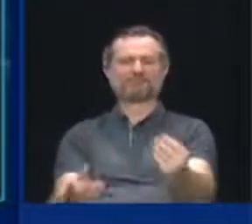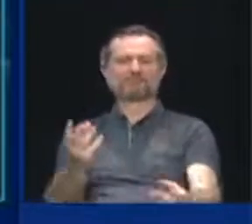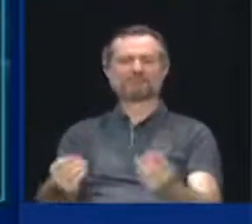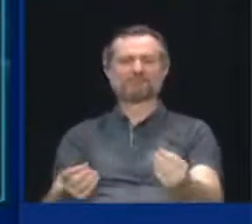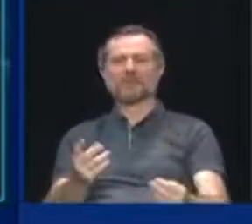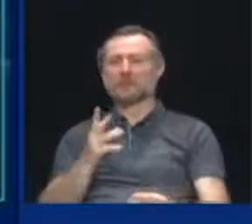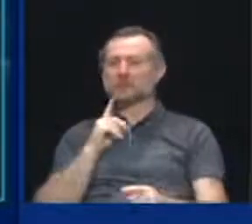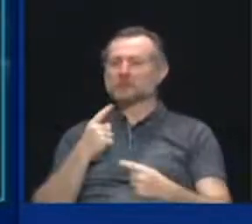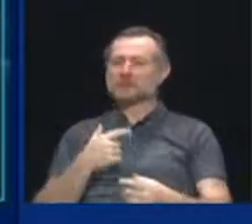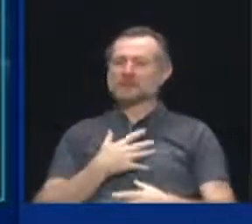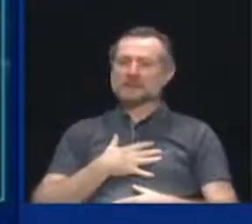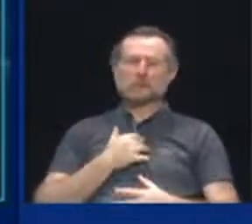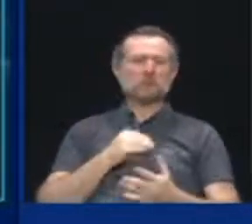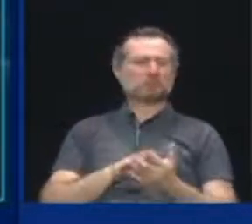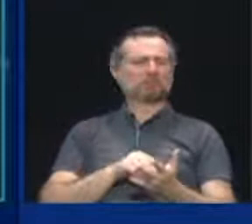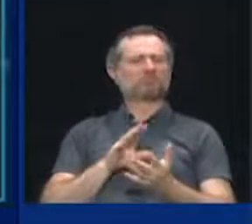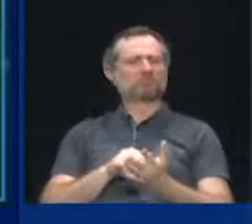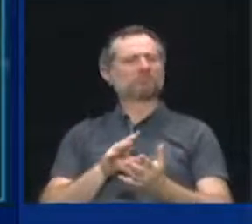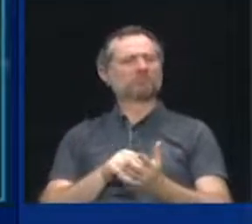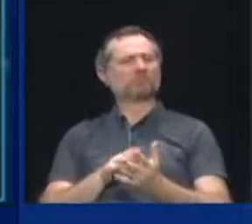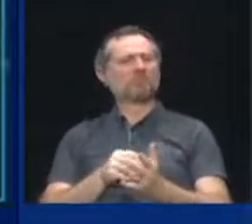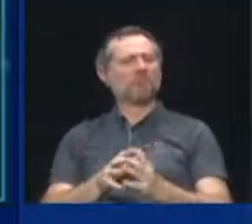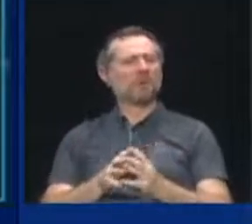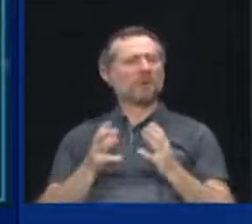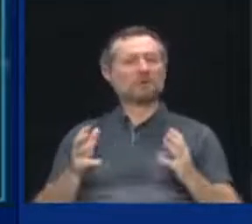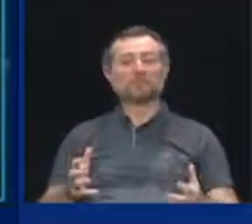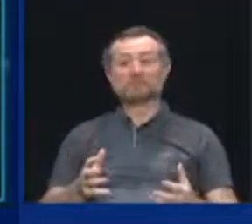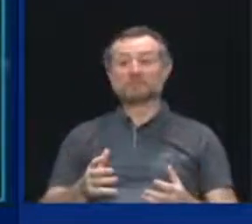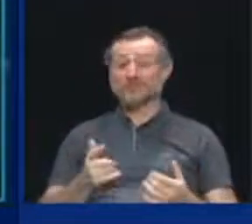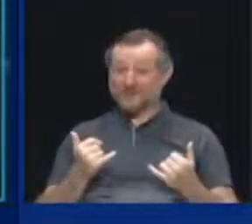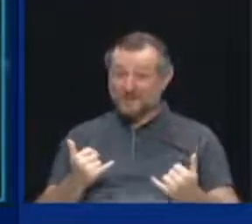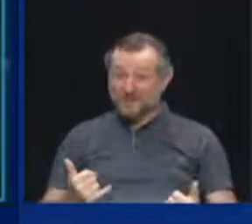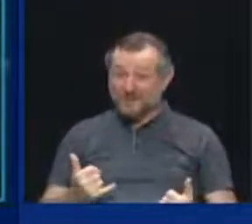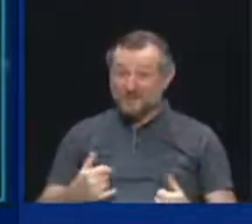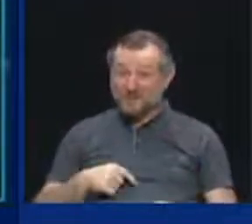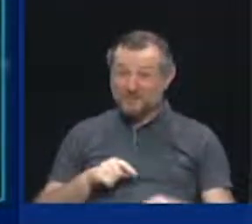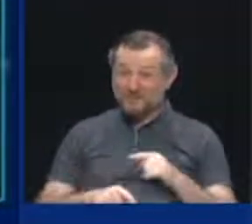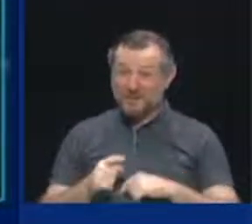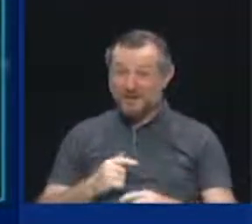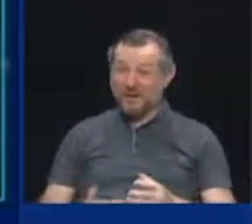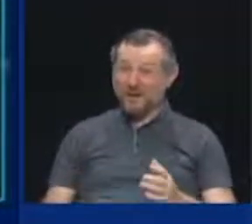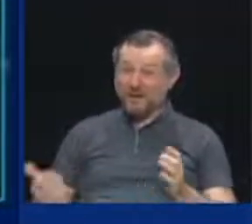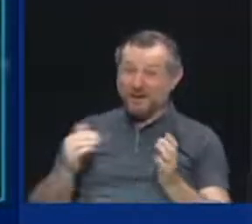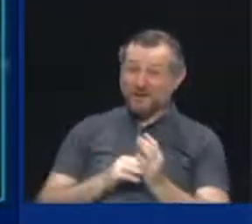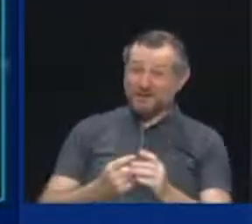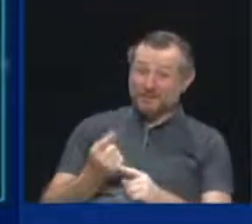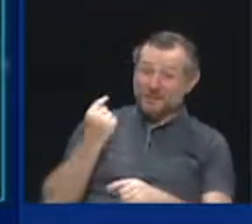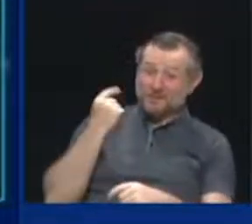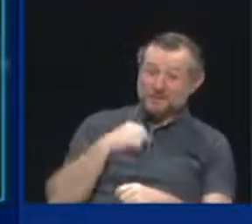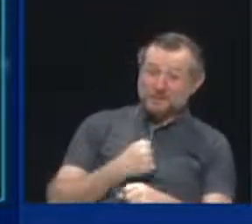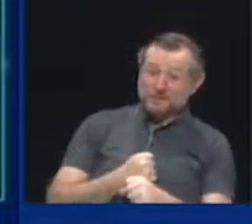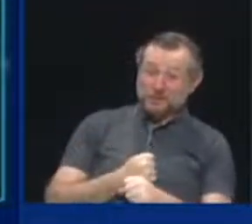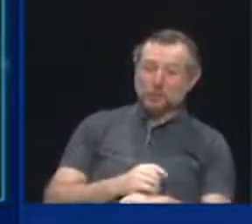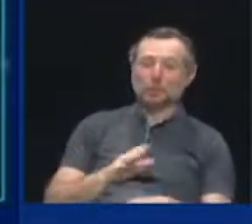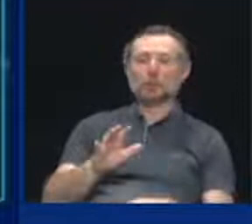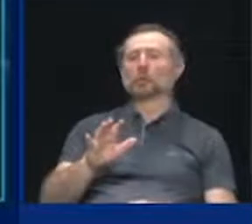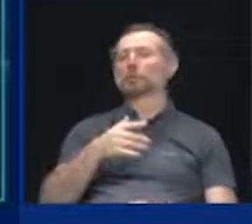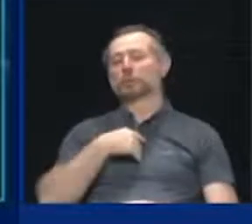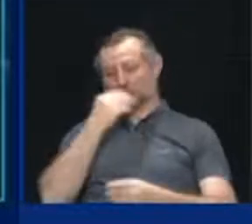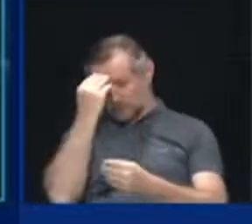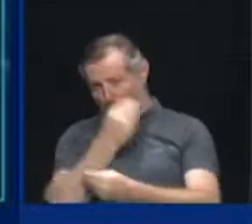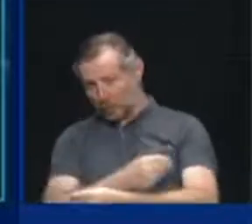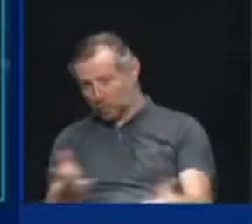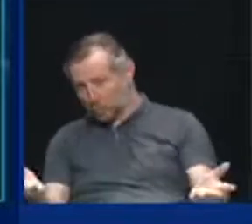But we cannot now go back to where we were. And I am telling you, as I sit here,